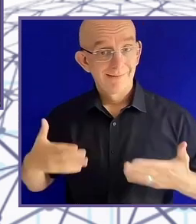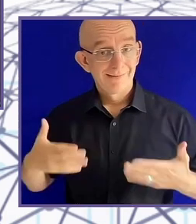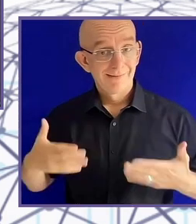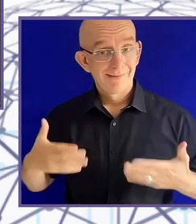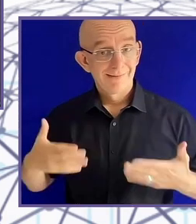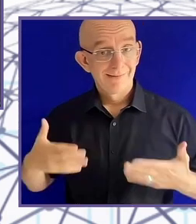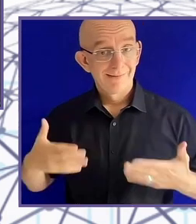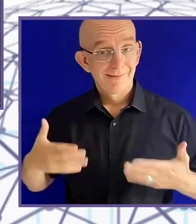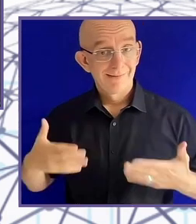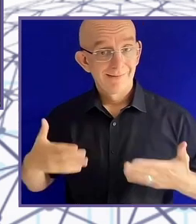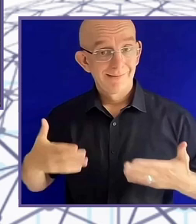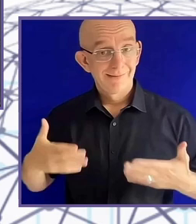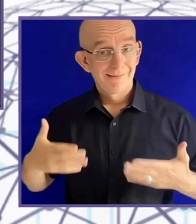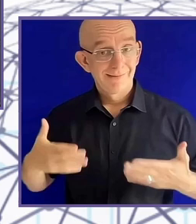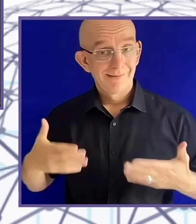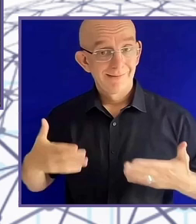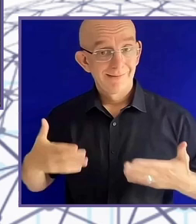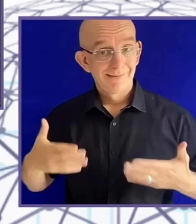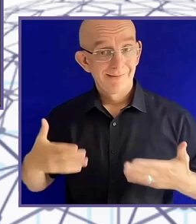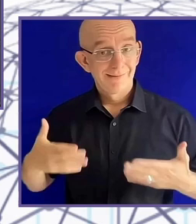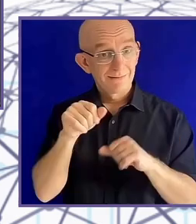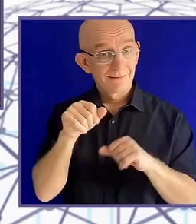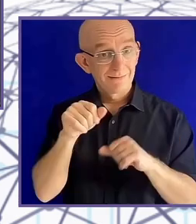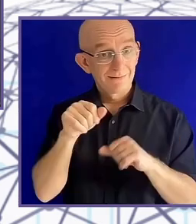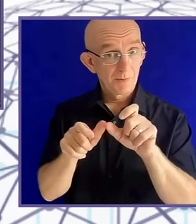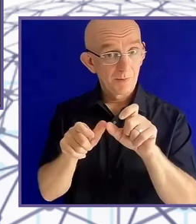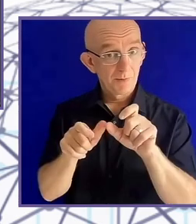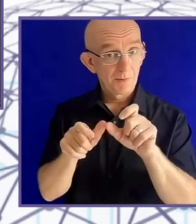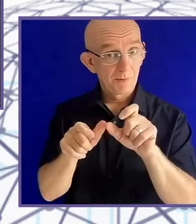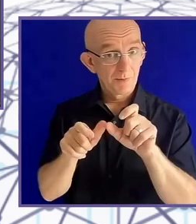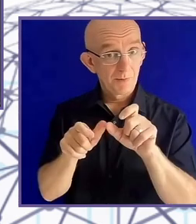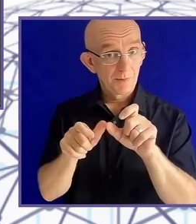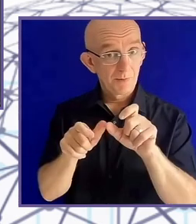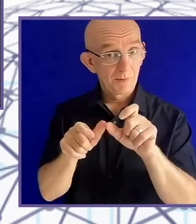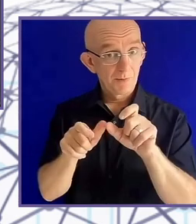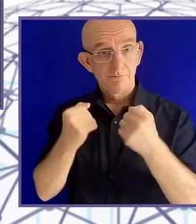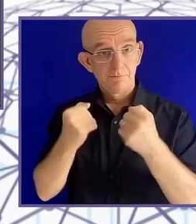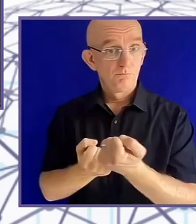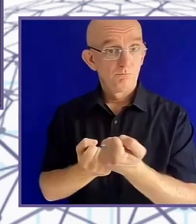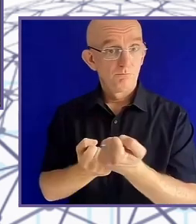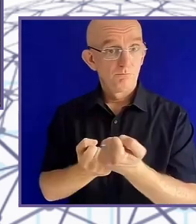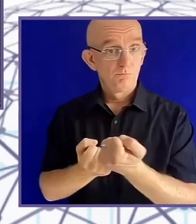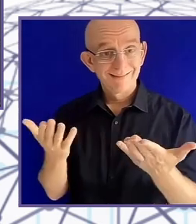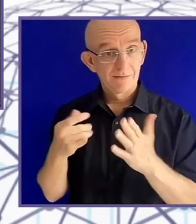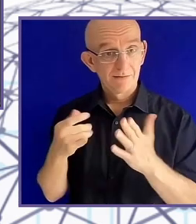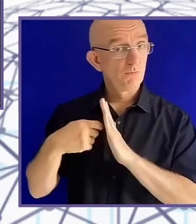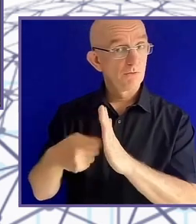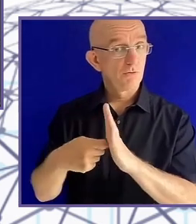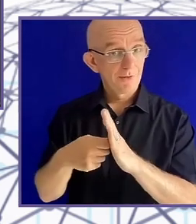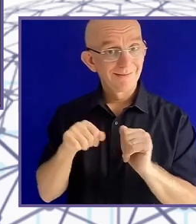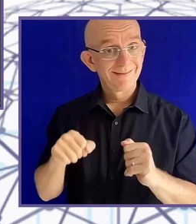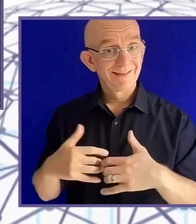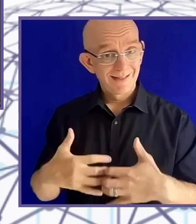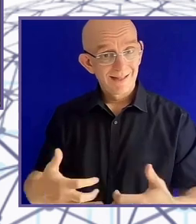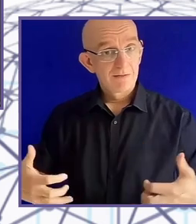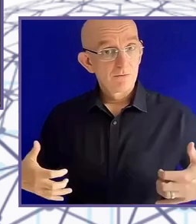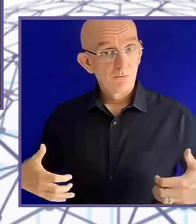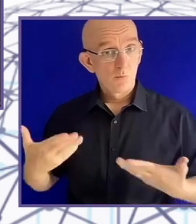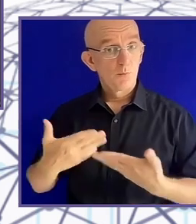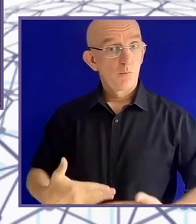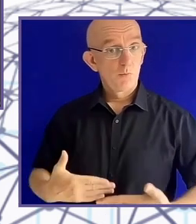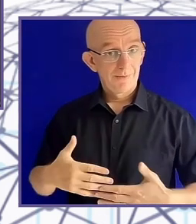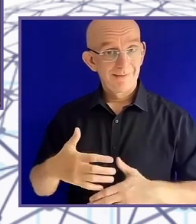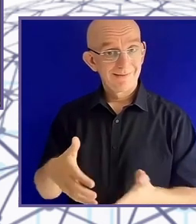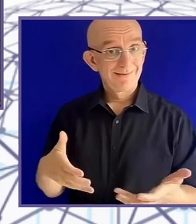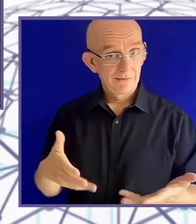thinking about changing to visual. I've been in schools in India when I was home and I've realized